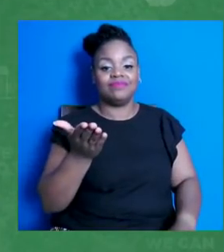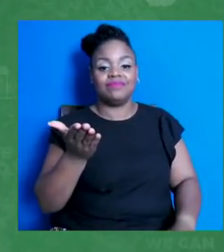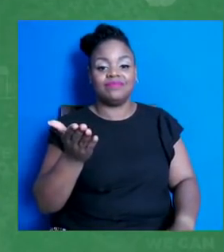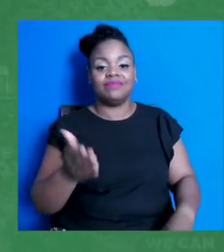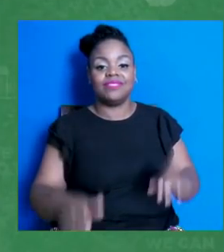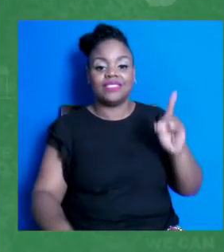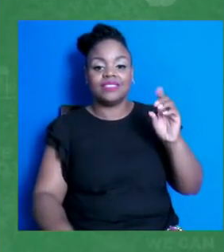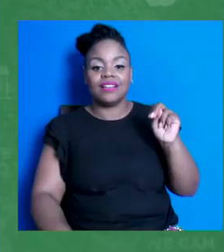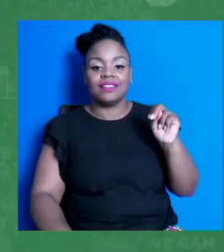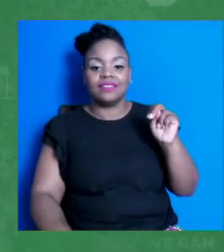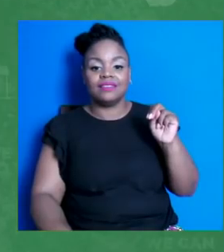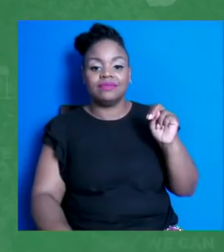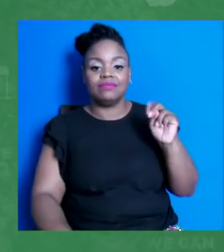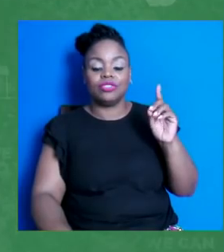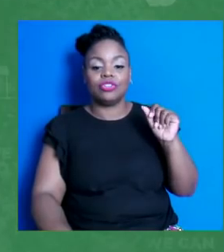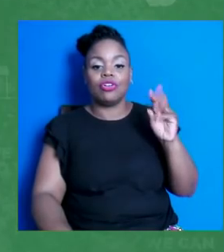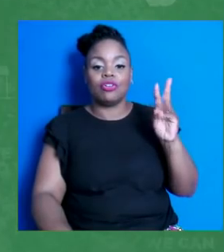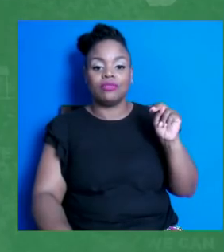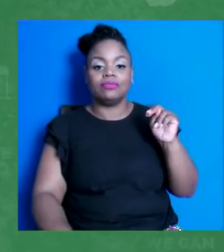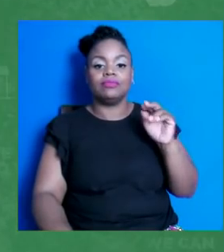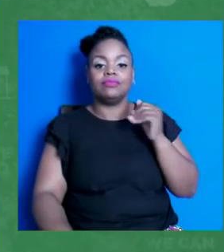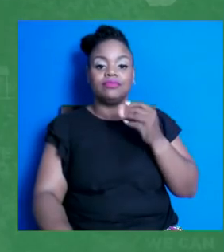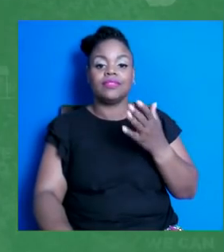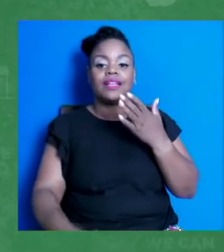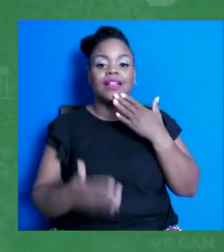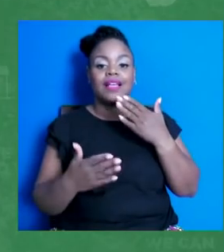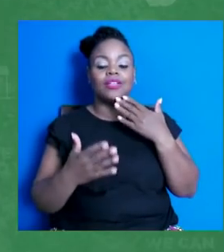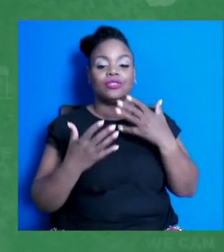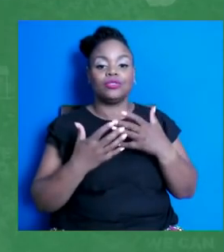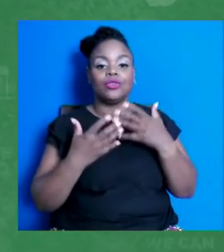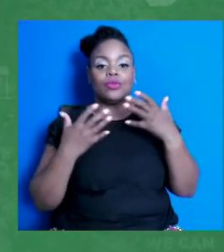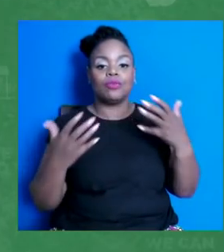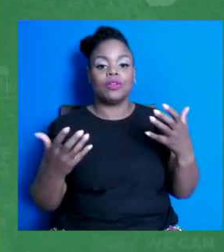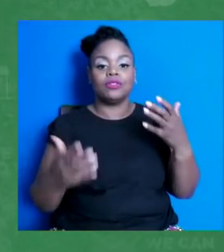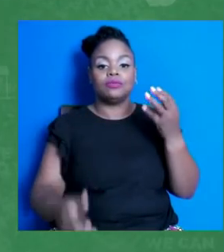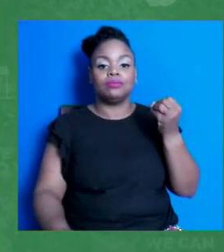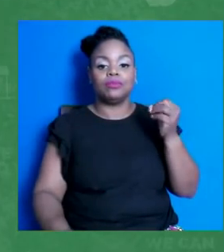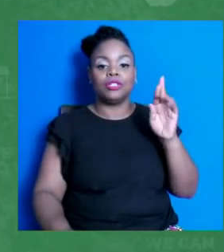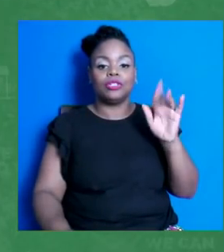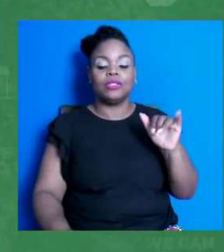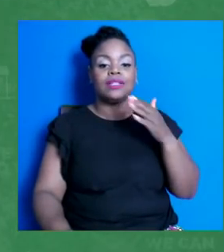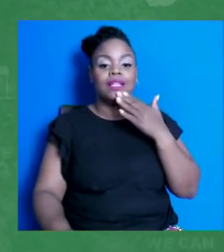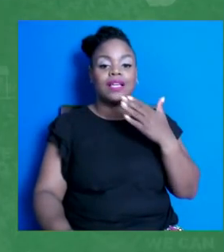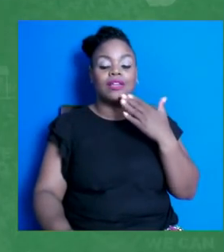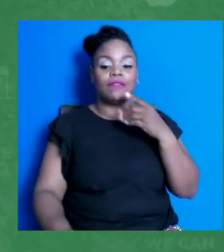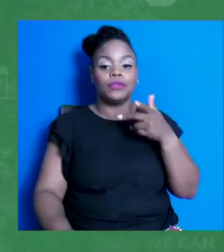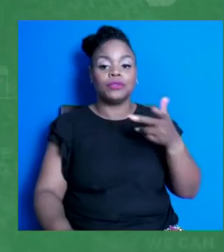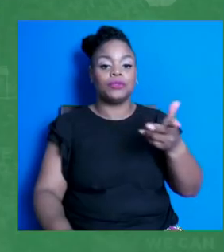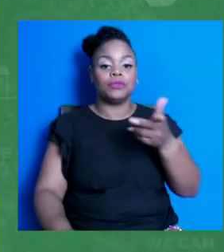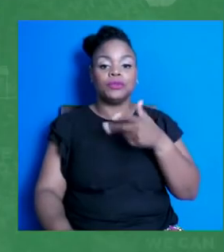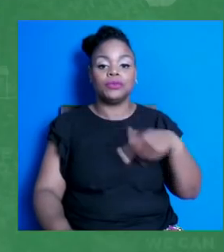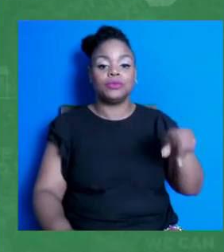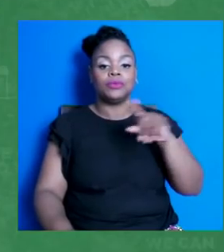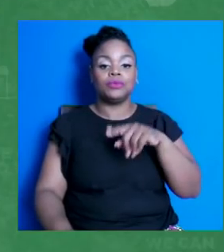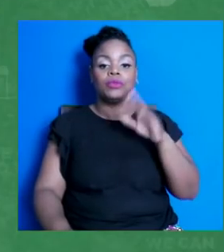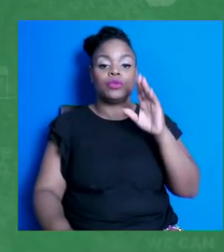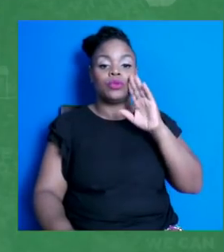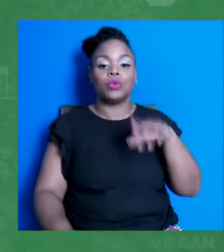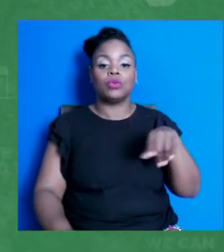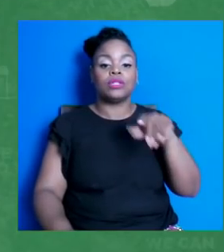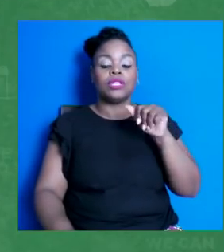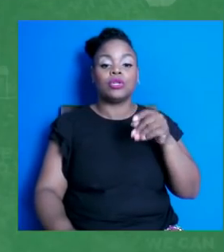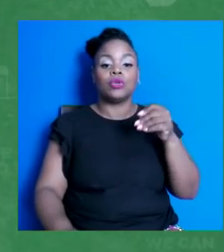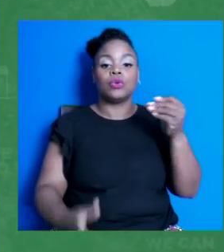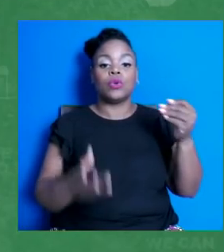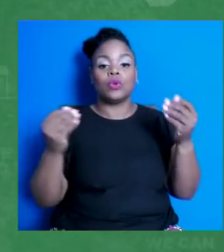Awesome. Thanks so much, Mary. And thanks to all of you for being here. We know you can be a lot of places, but we appreciate you taking the time